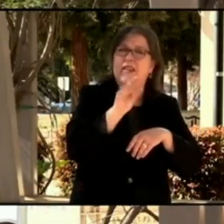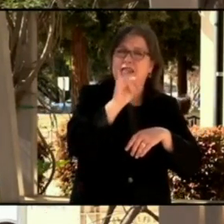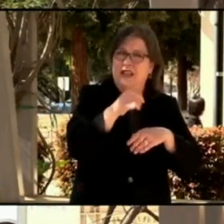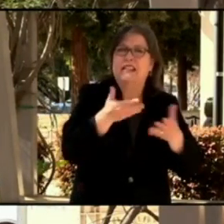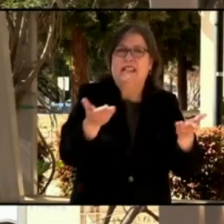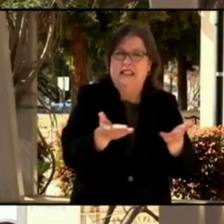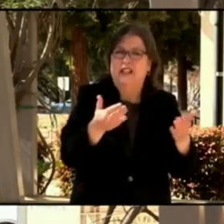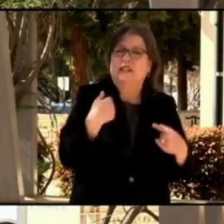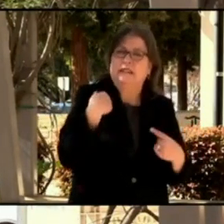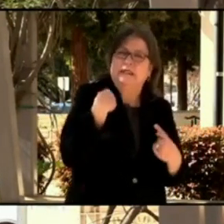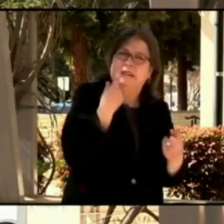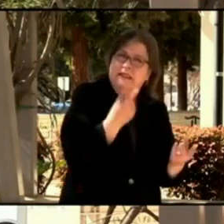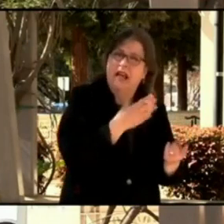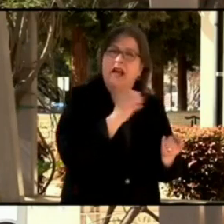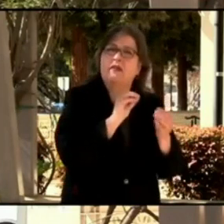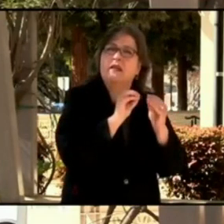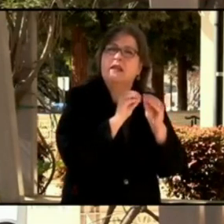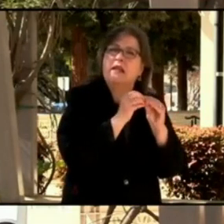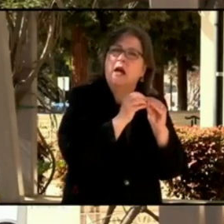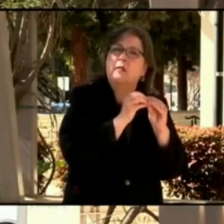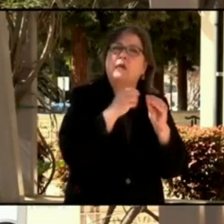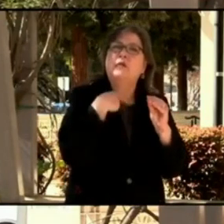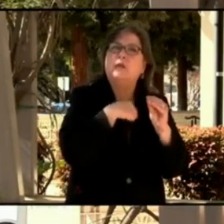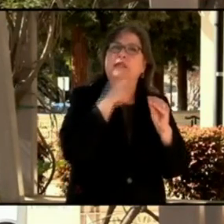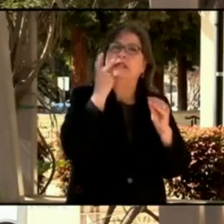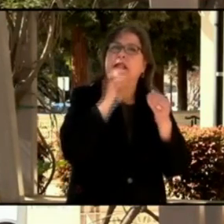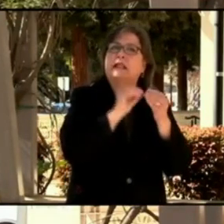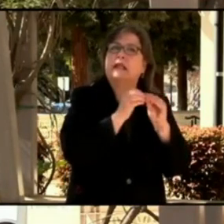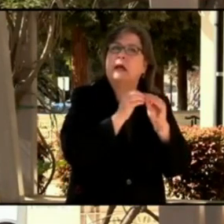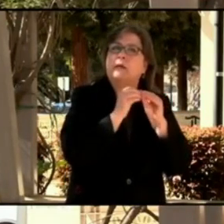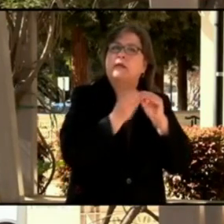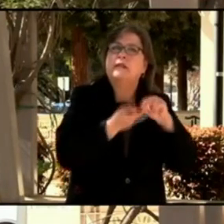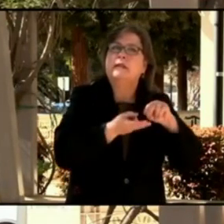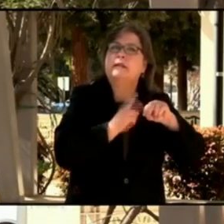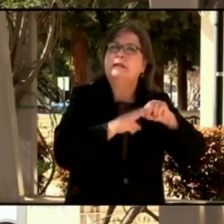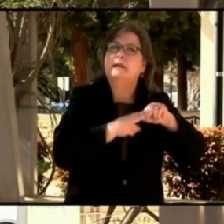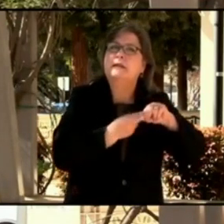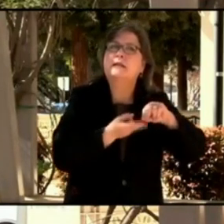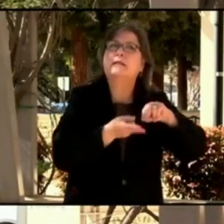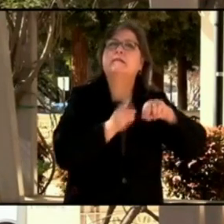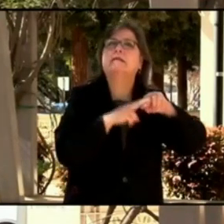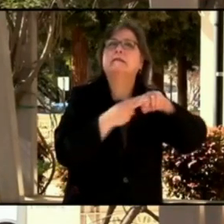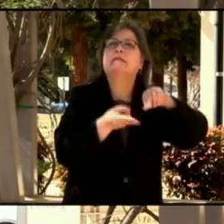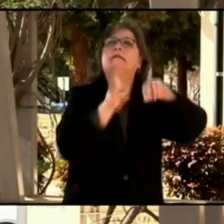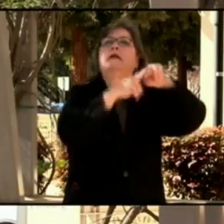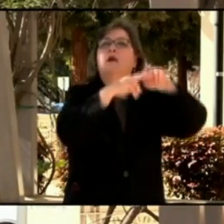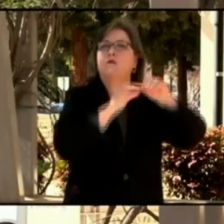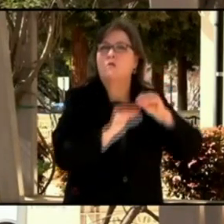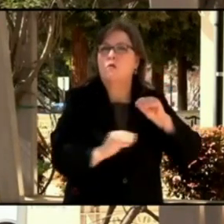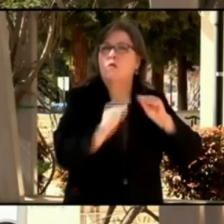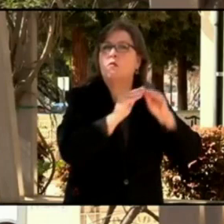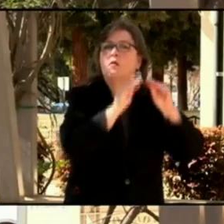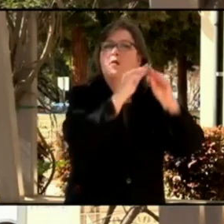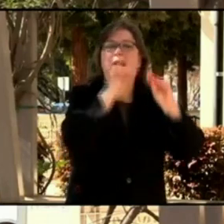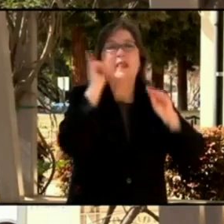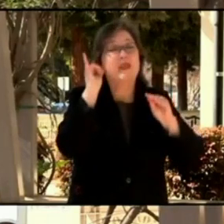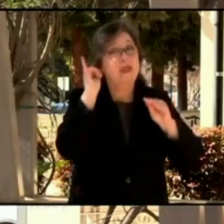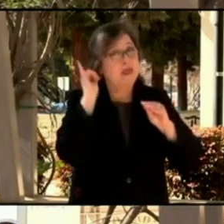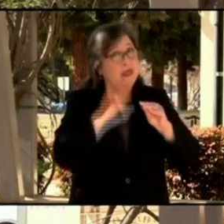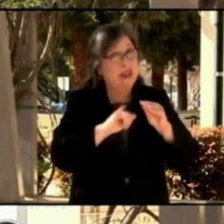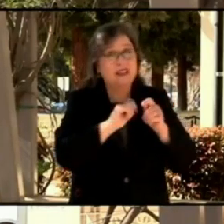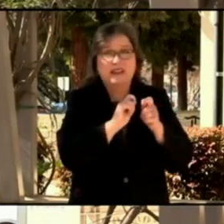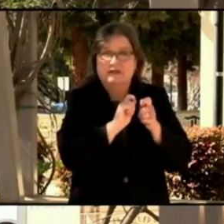numbers reported to us are beginning to pick up. This variant spreads more easily. It's more